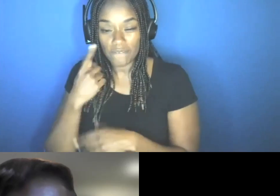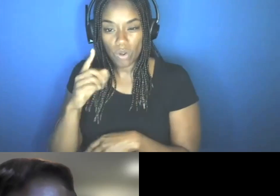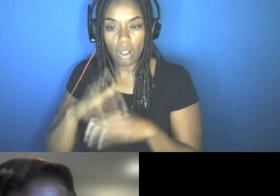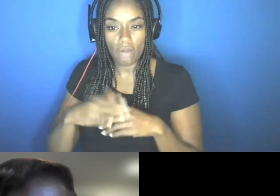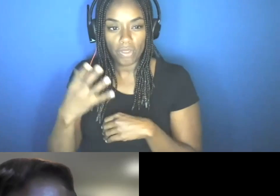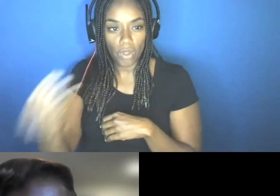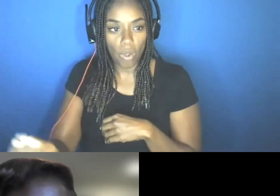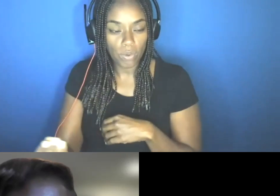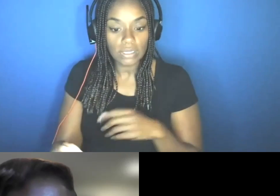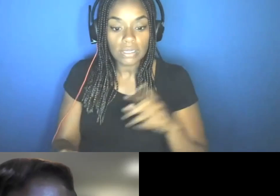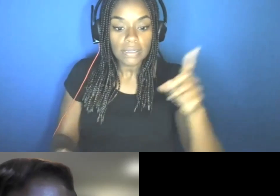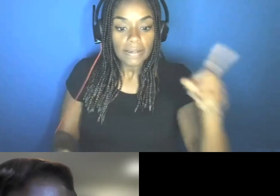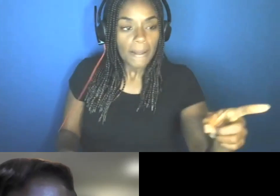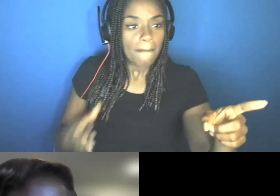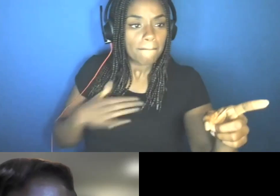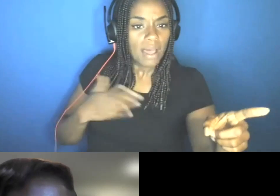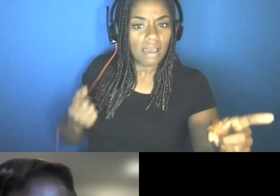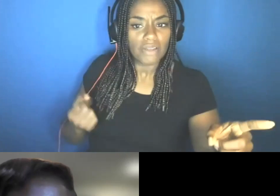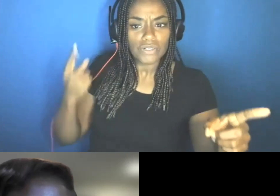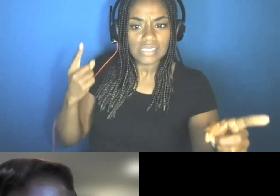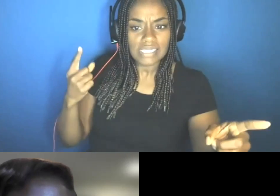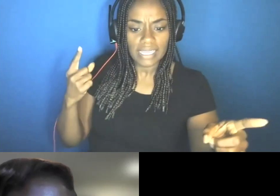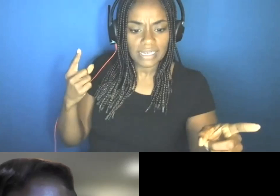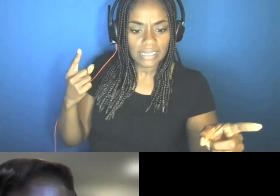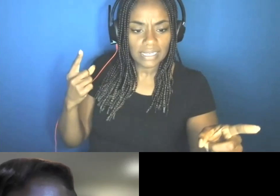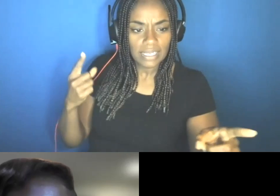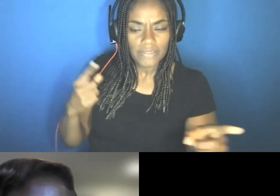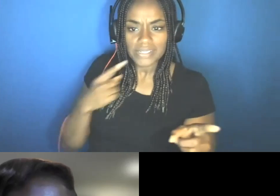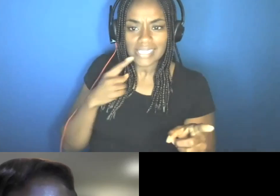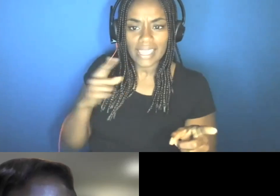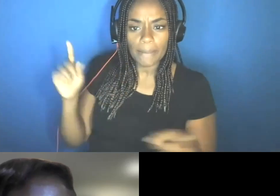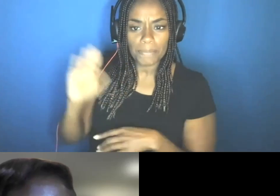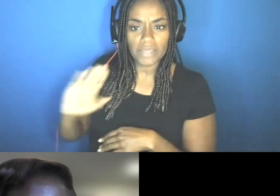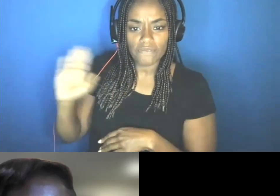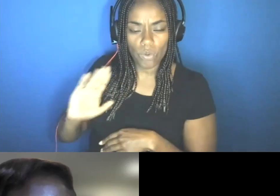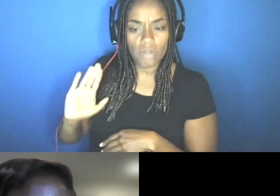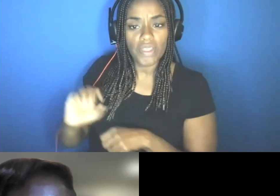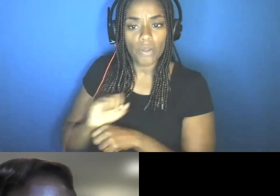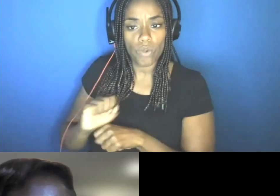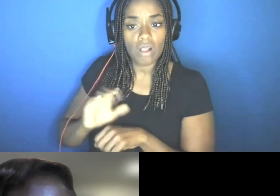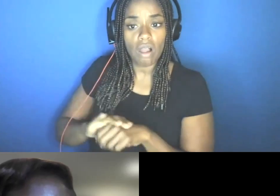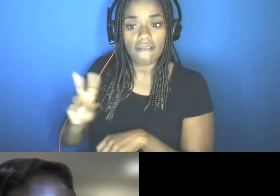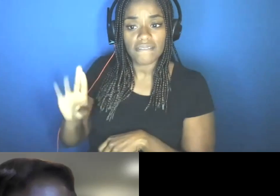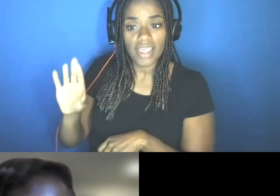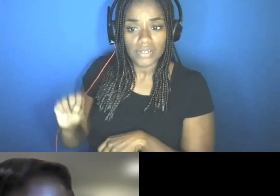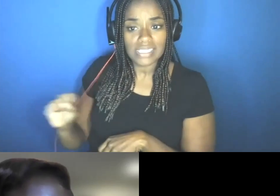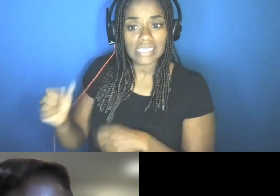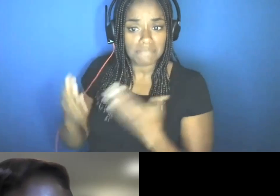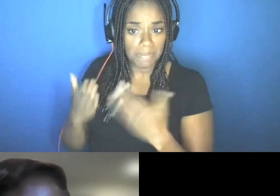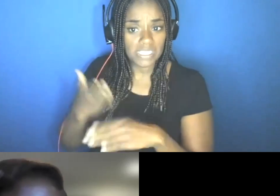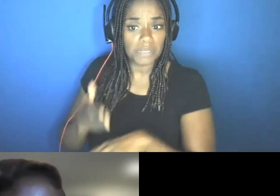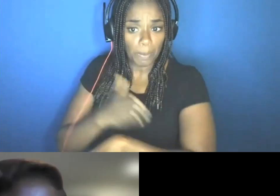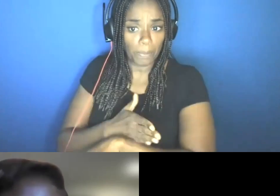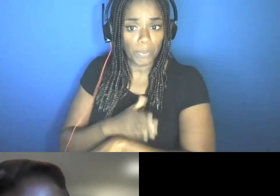that they used to be years ago only for like bacterial stuff, but they now work for viruses. Maybe they've improved them. Thank you. Well,